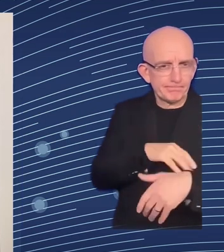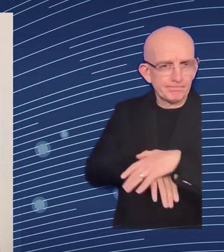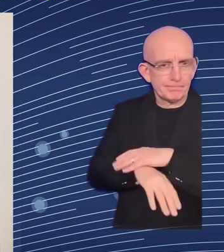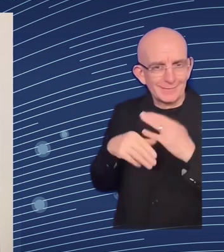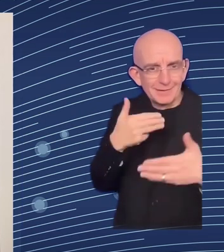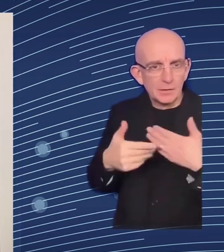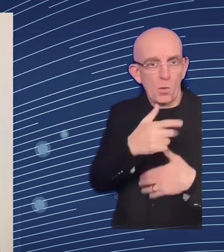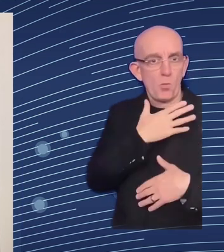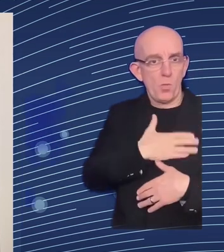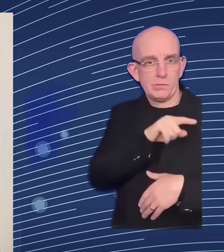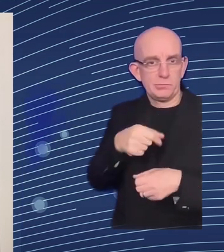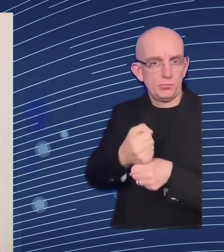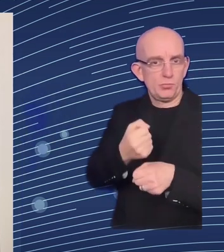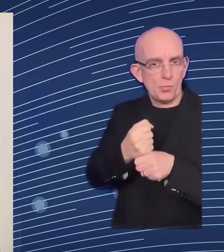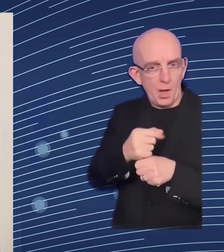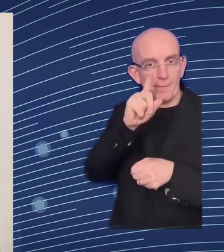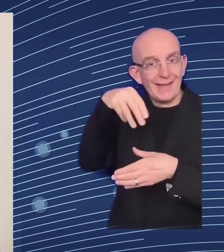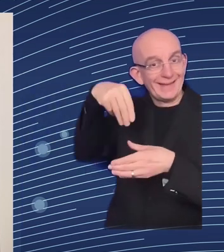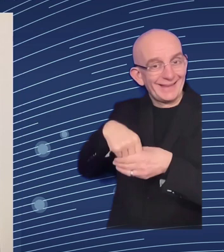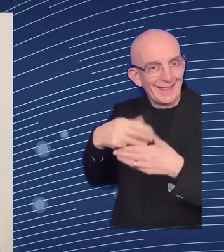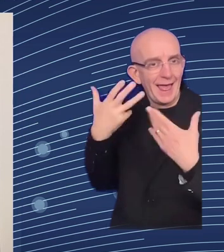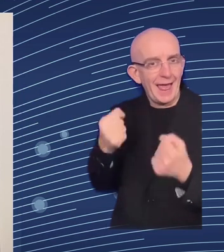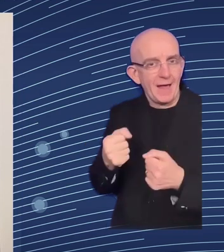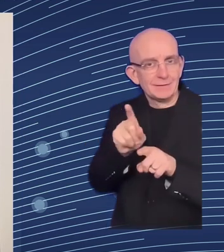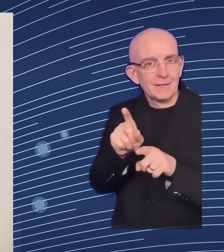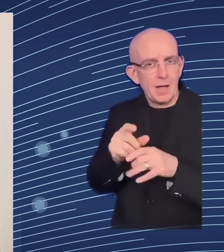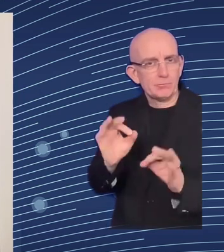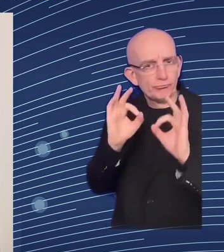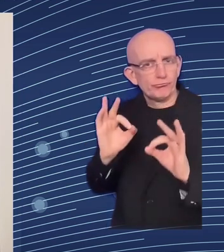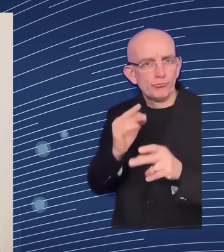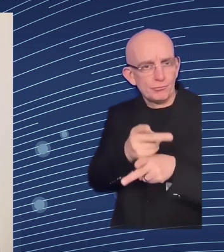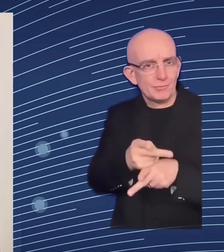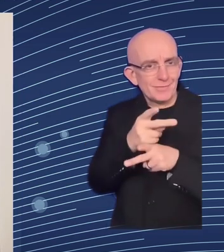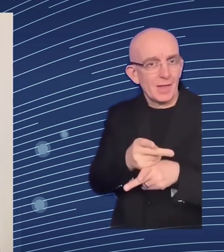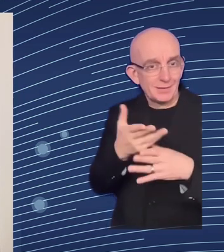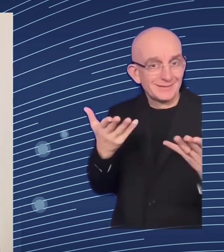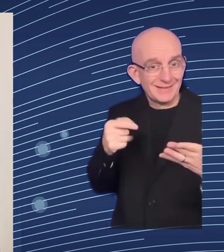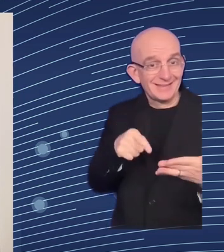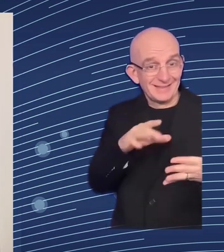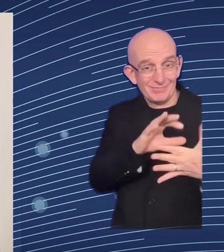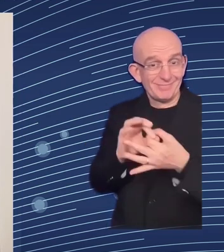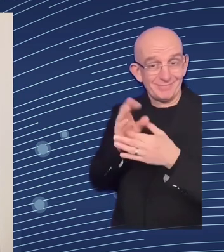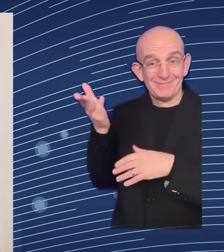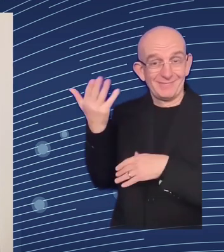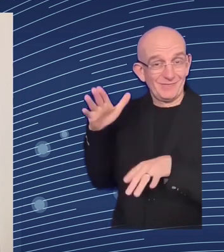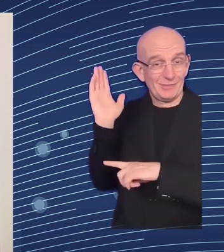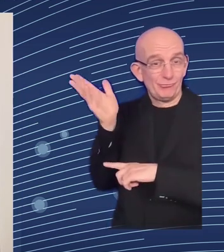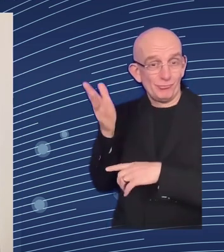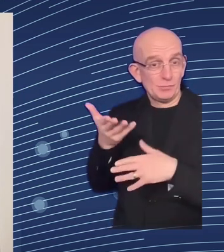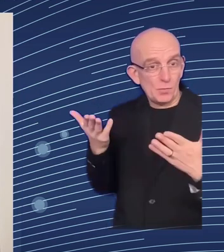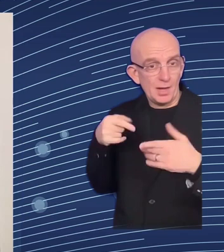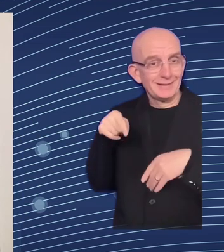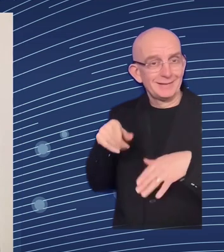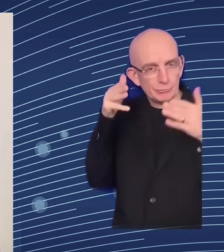digitalization digitizing services and payments for greater convenience efficiency and accountability while at the same